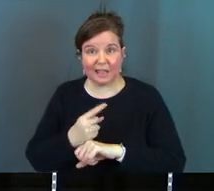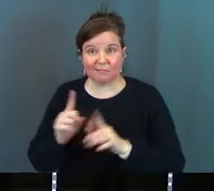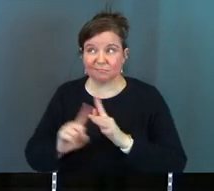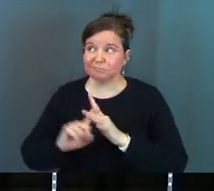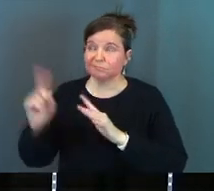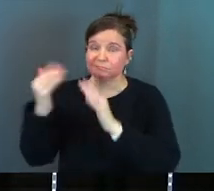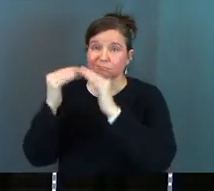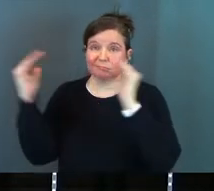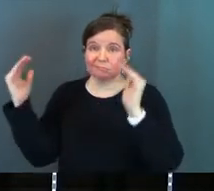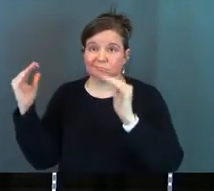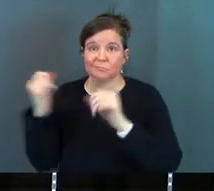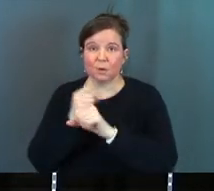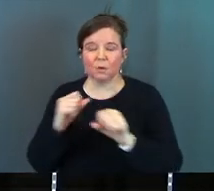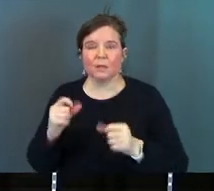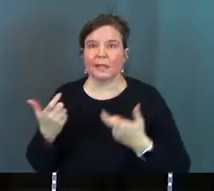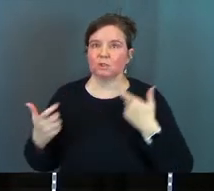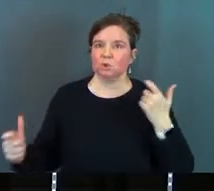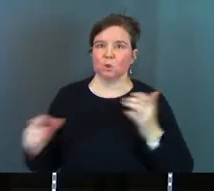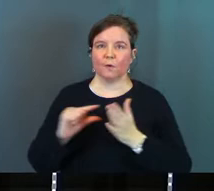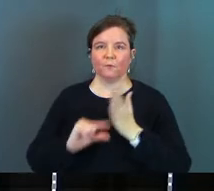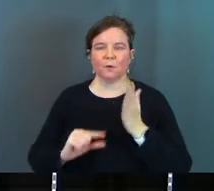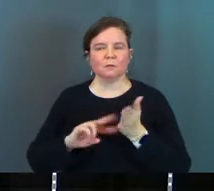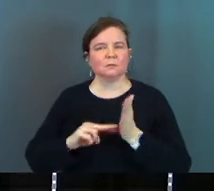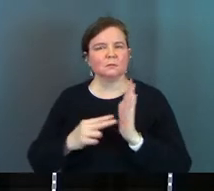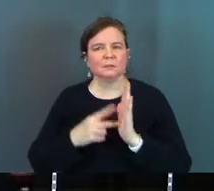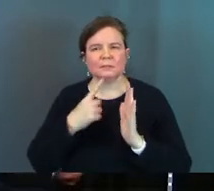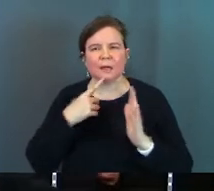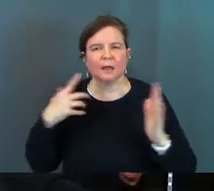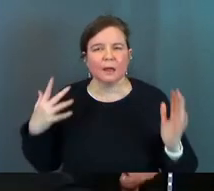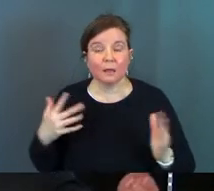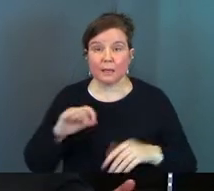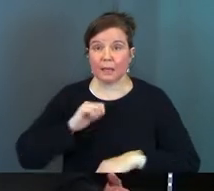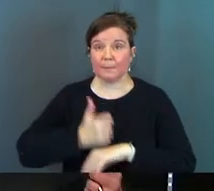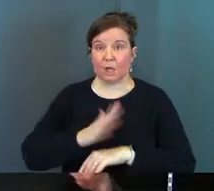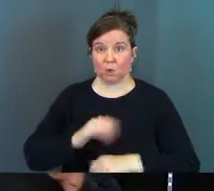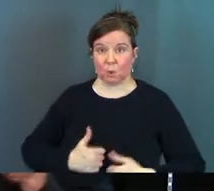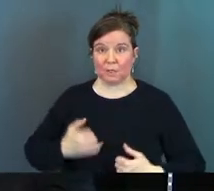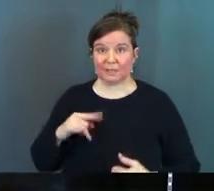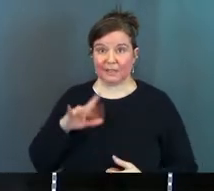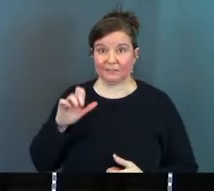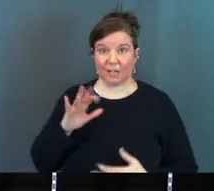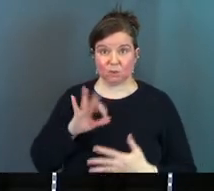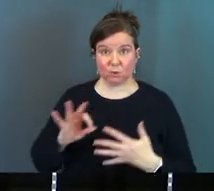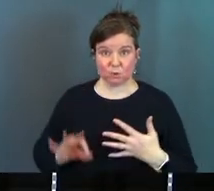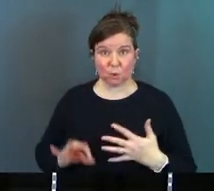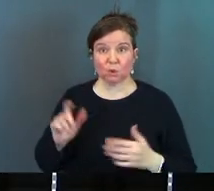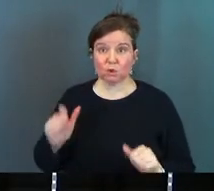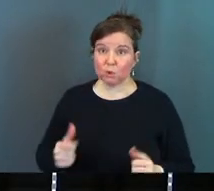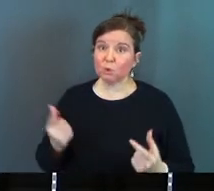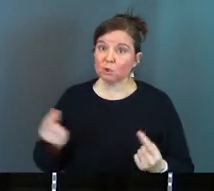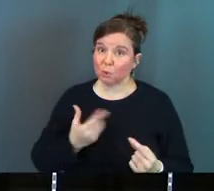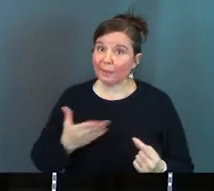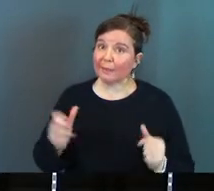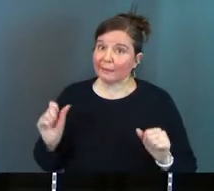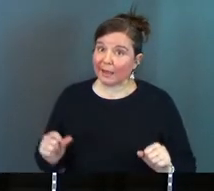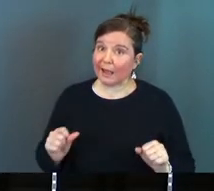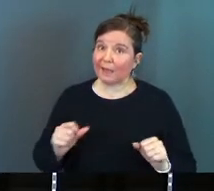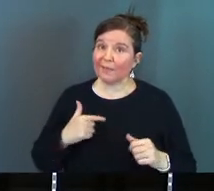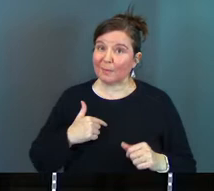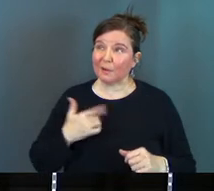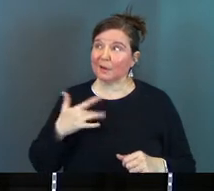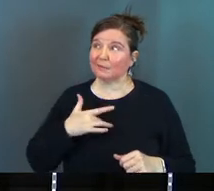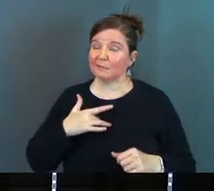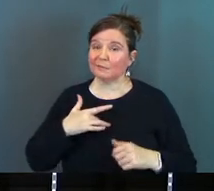It's a massive verse. What does it say? It says, based on your lifestyle and your choices, you can do things that bring